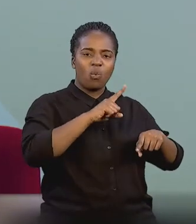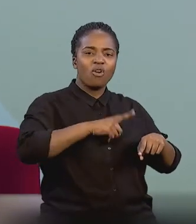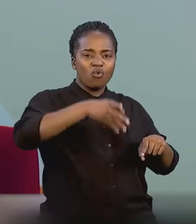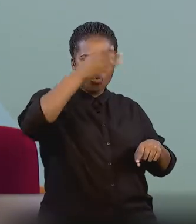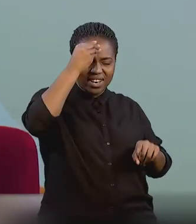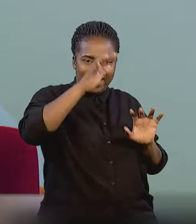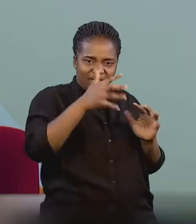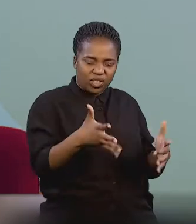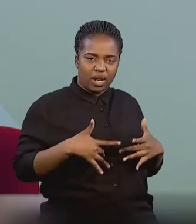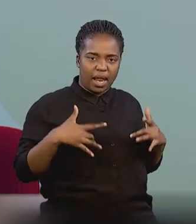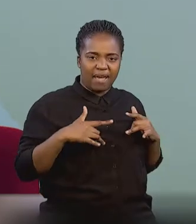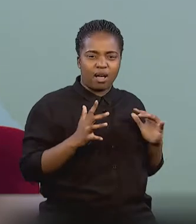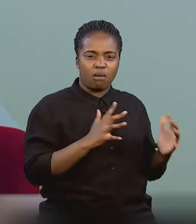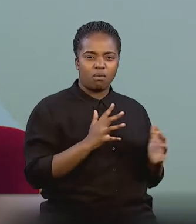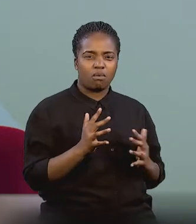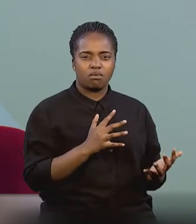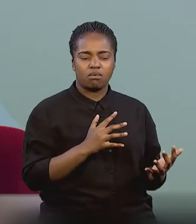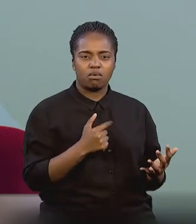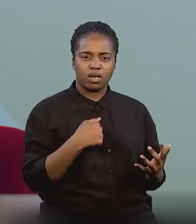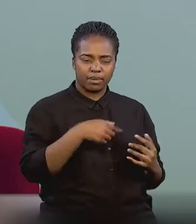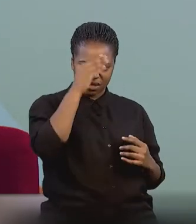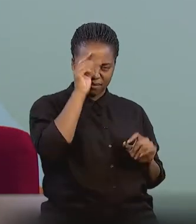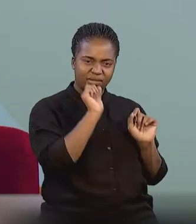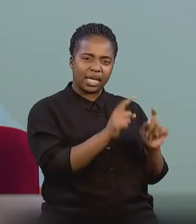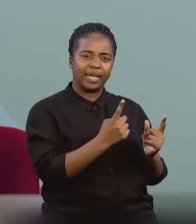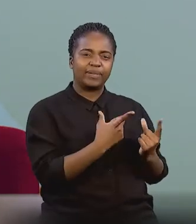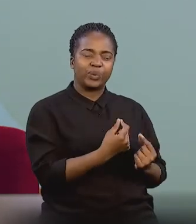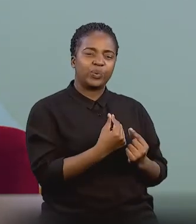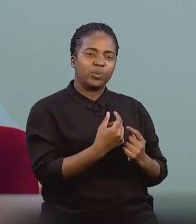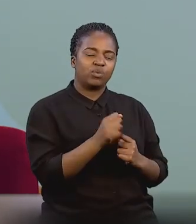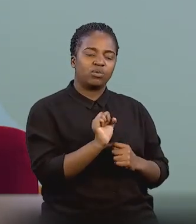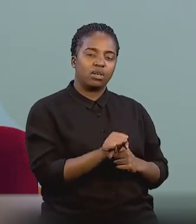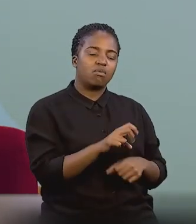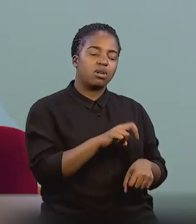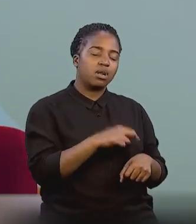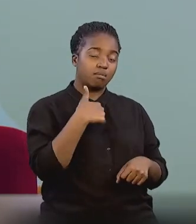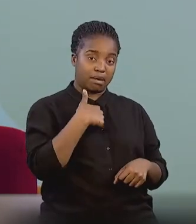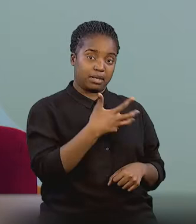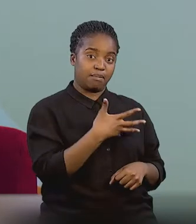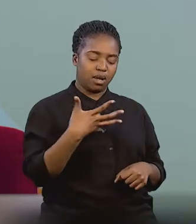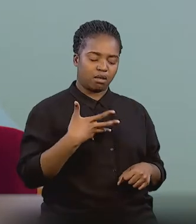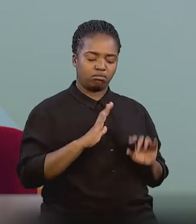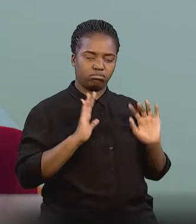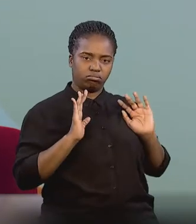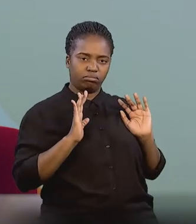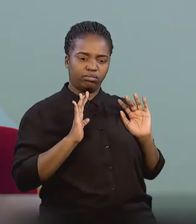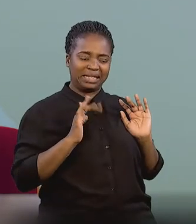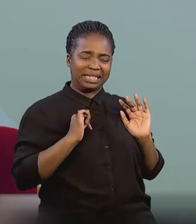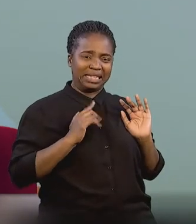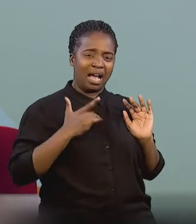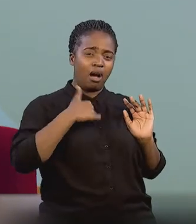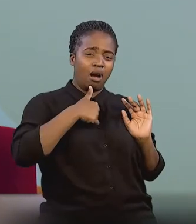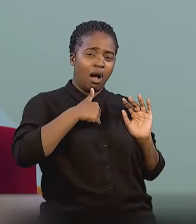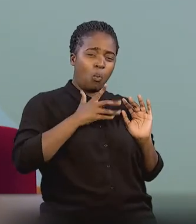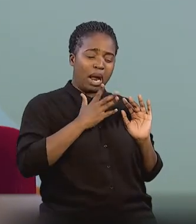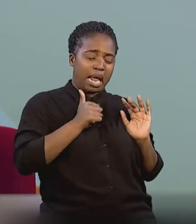to do and how to approach life. And he must learn to do it by himself as well. So you need, as a mother, step back. As much